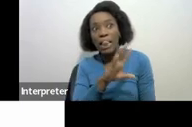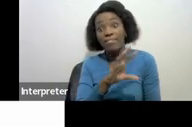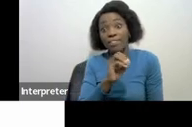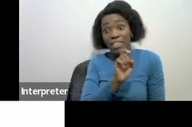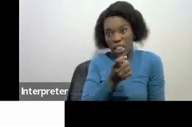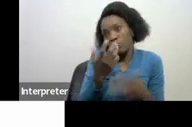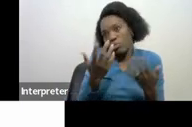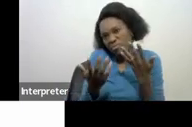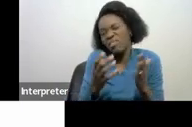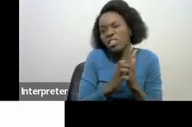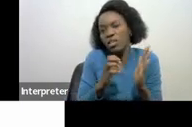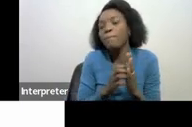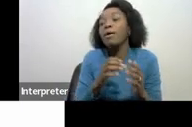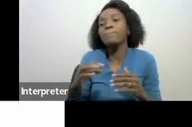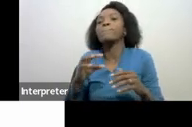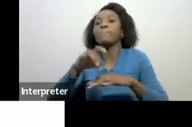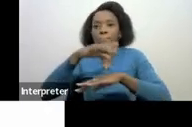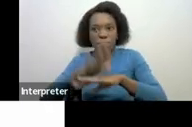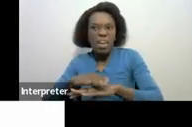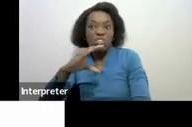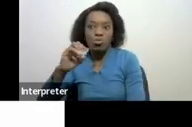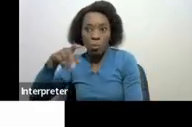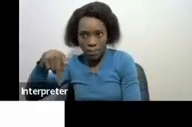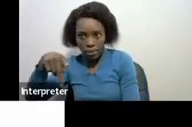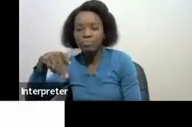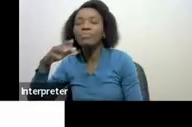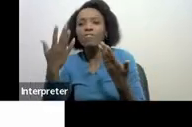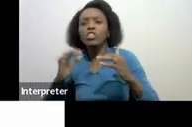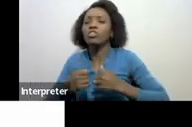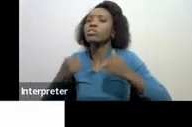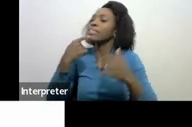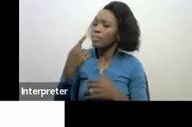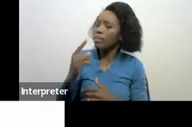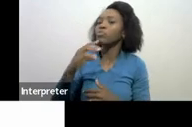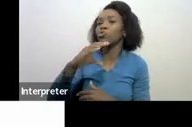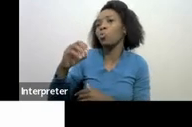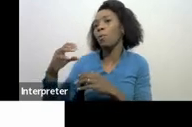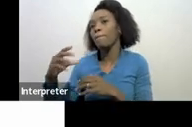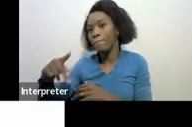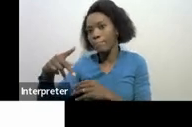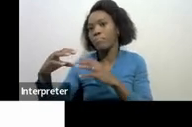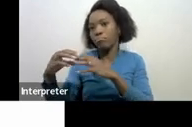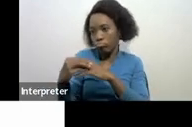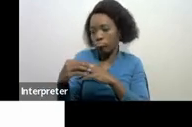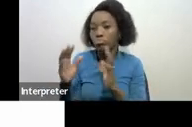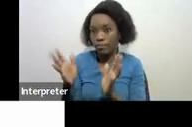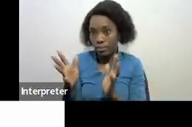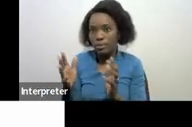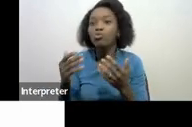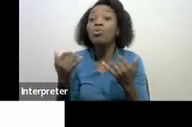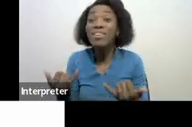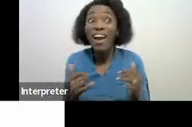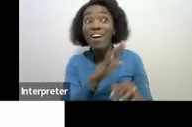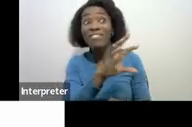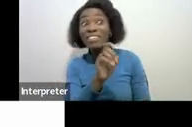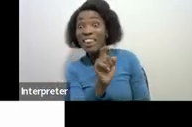you are married in community of property you have declared and you told me you have married in community of property and you have earned the $50